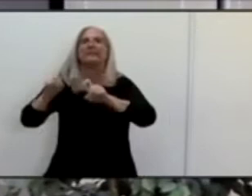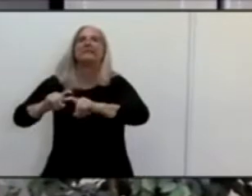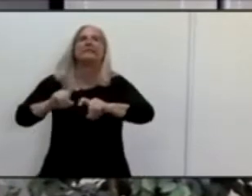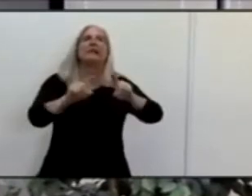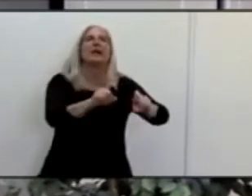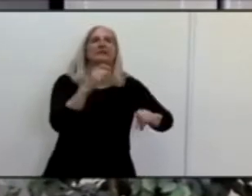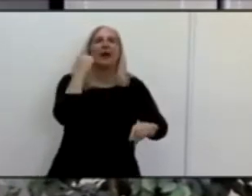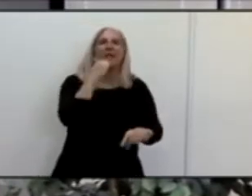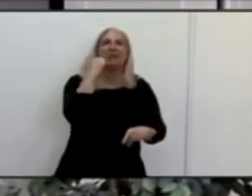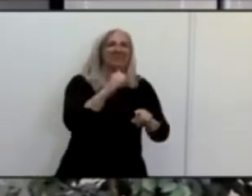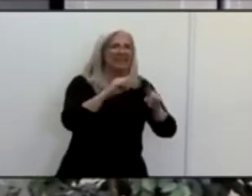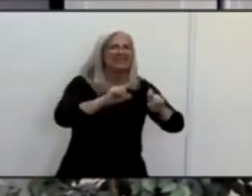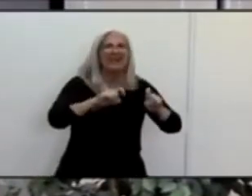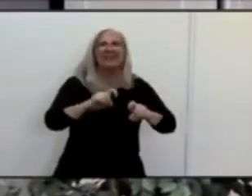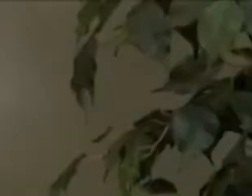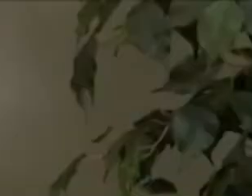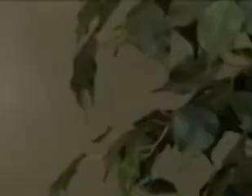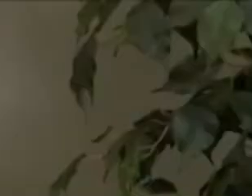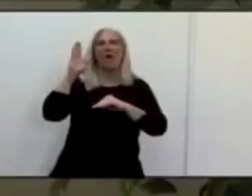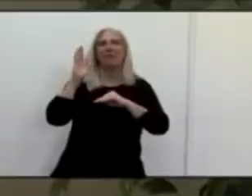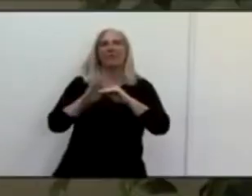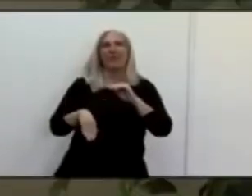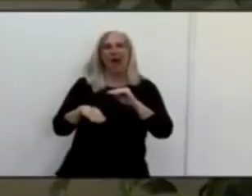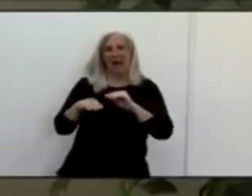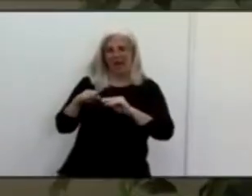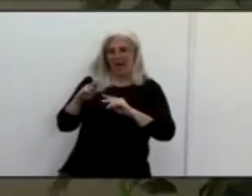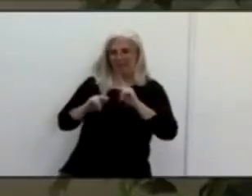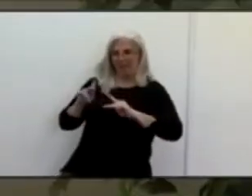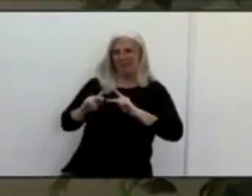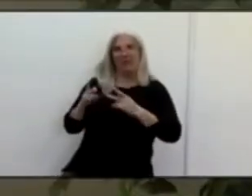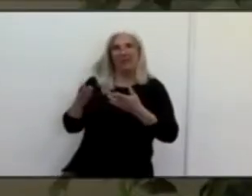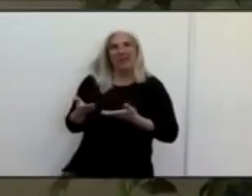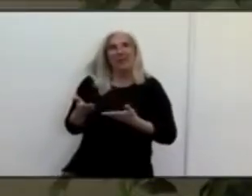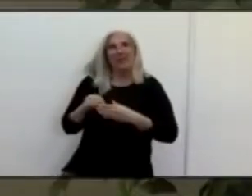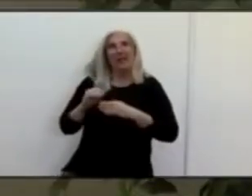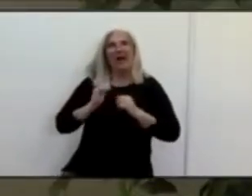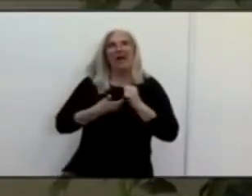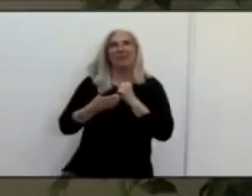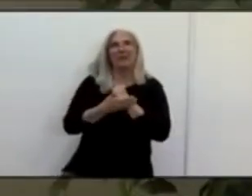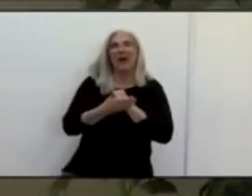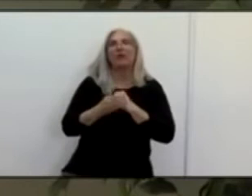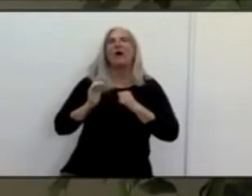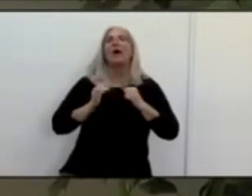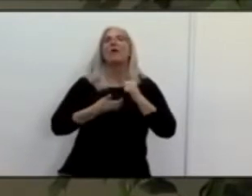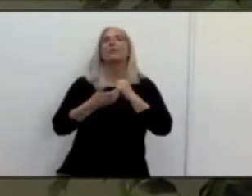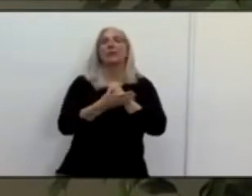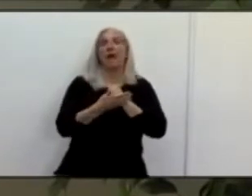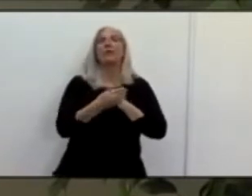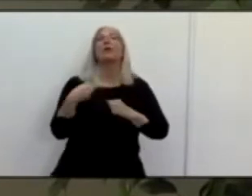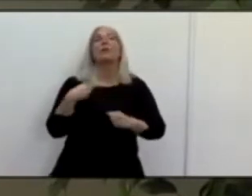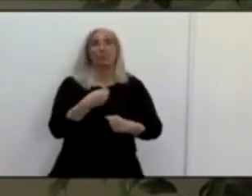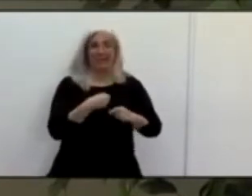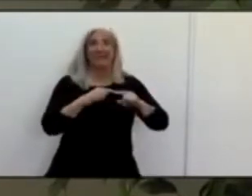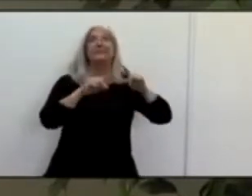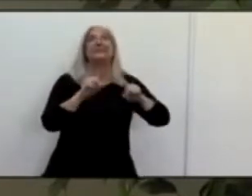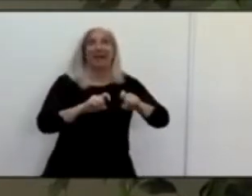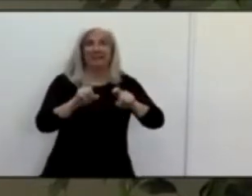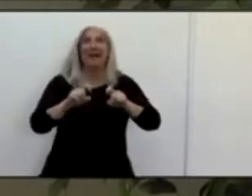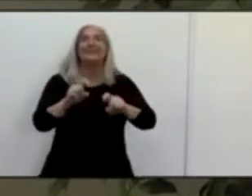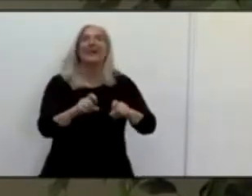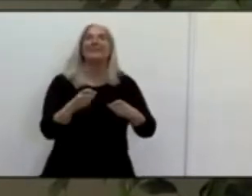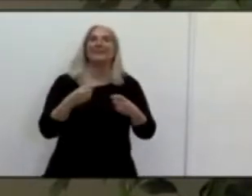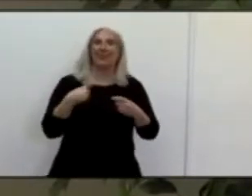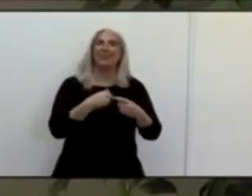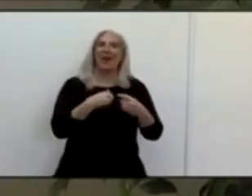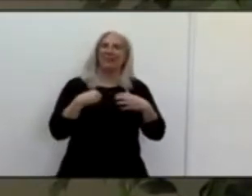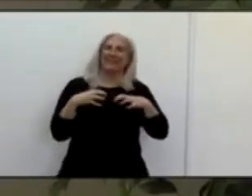than our county has. You know, our county does have way more people, a larger population, but, you know, kudos to San Francisco and to the residents